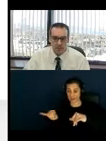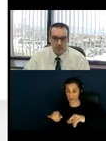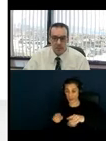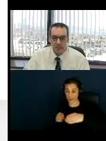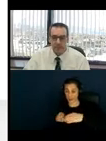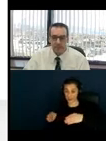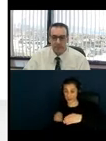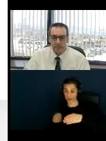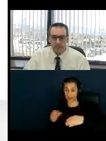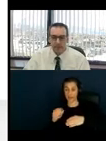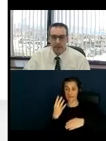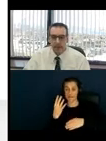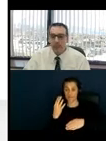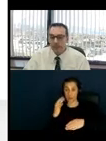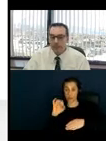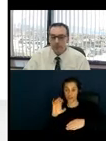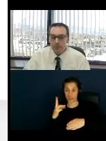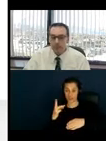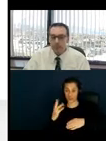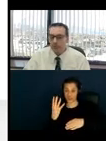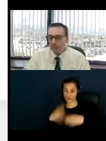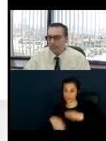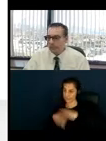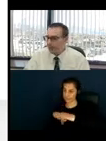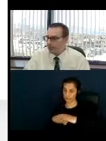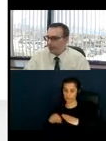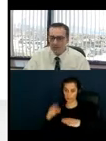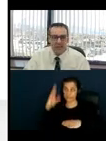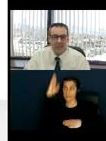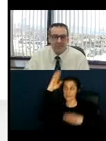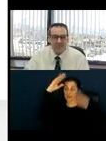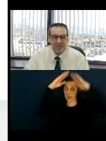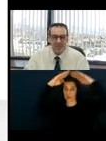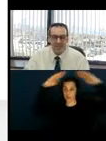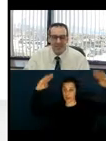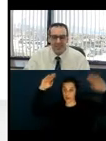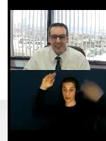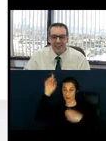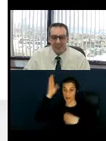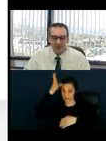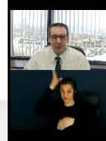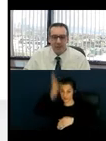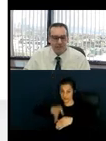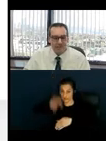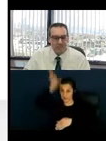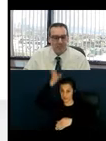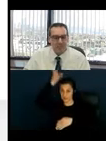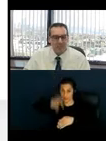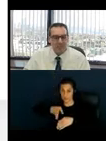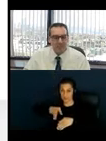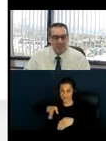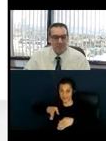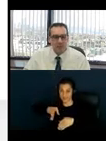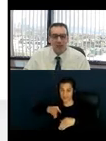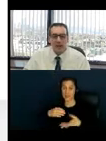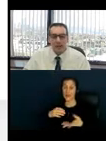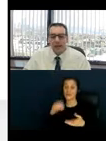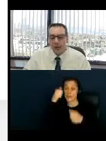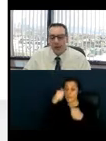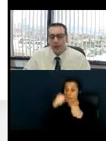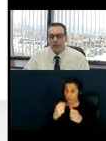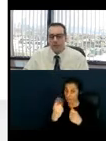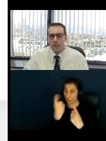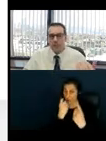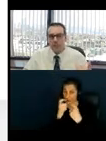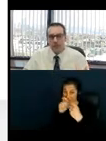this scenario. And please remember, we do have a question and answer section if there are questions. So I am